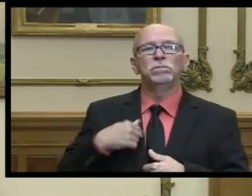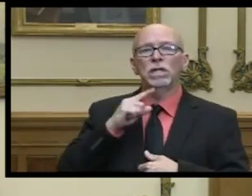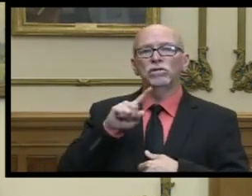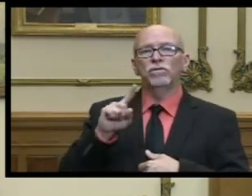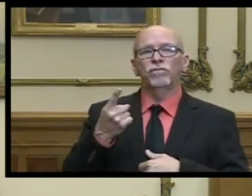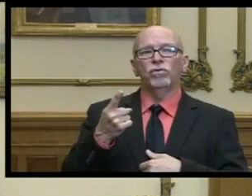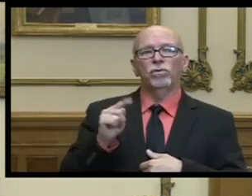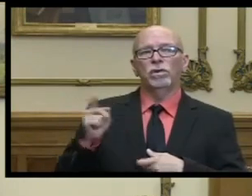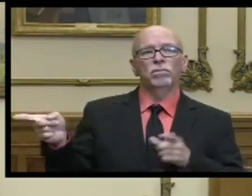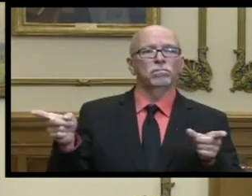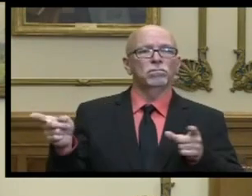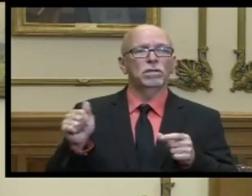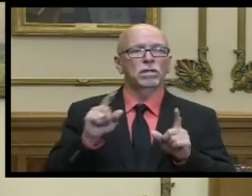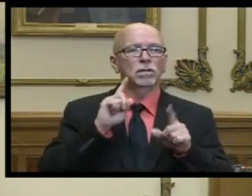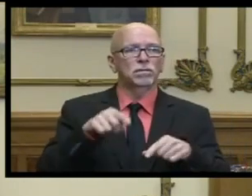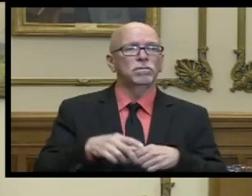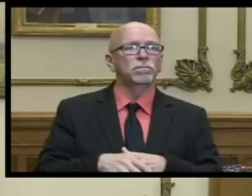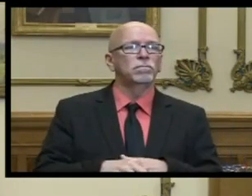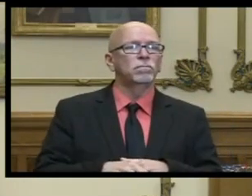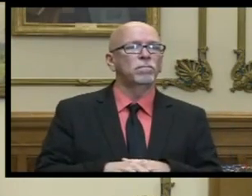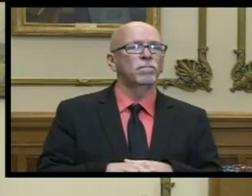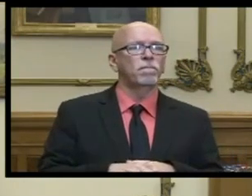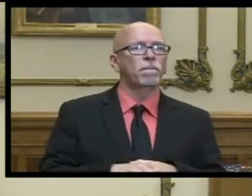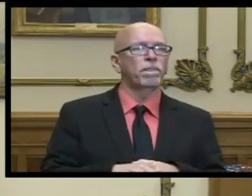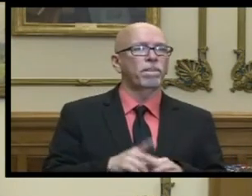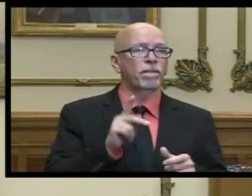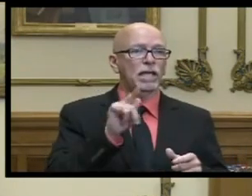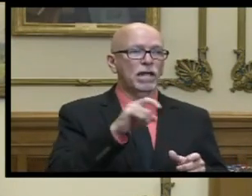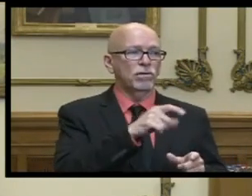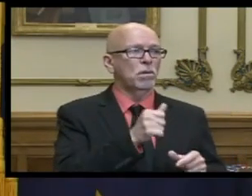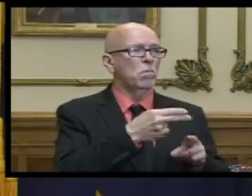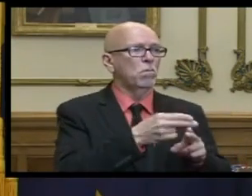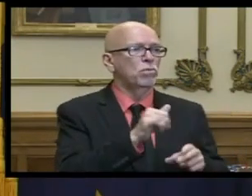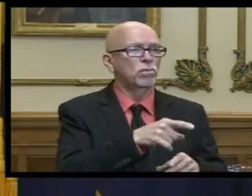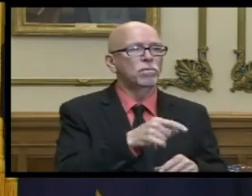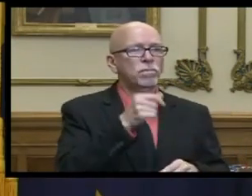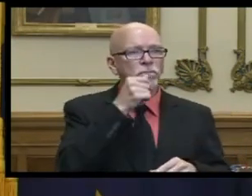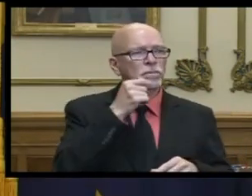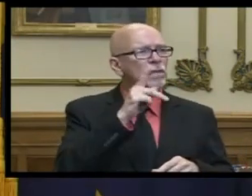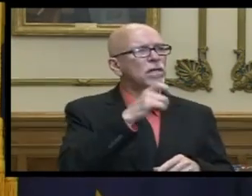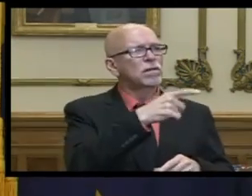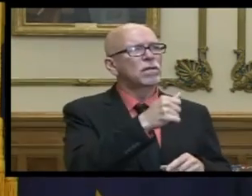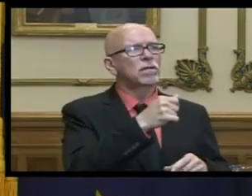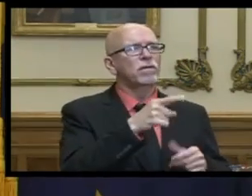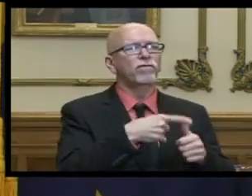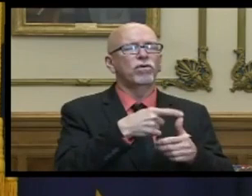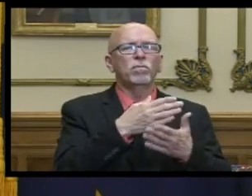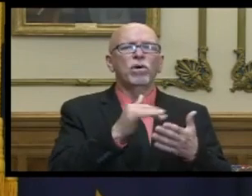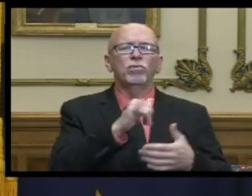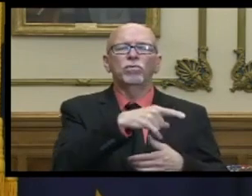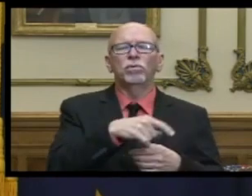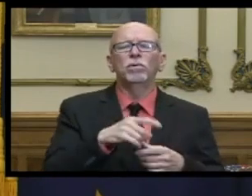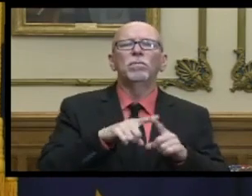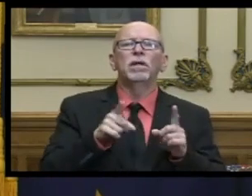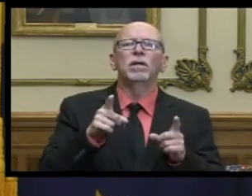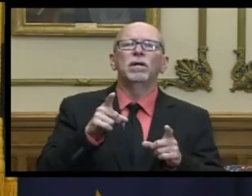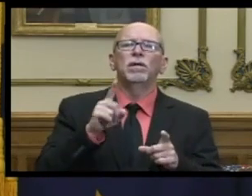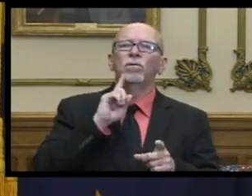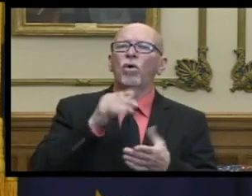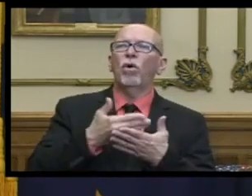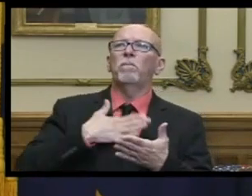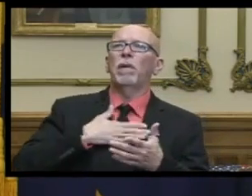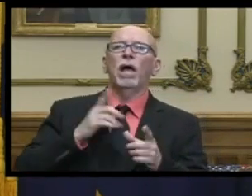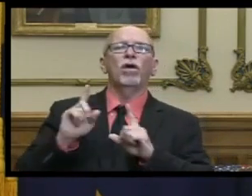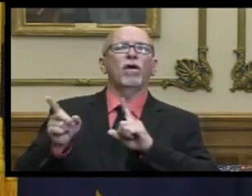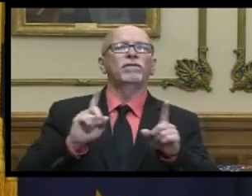then maybe you both want to chime in and katie as well in the second and katie you might want to chime in on the first one as well but i mean in all of my